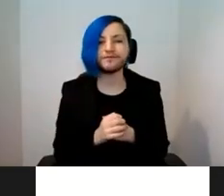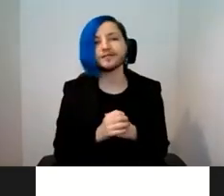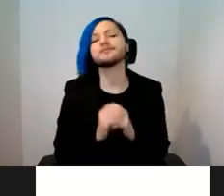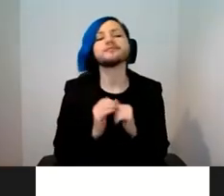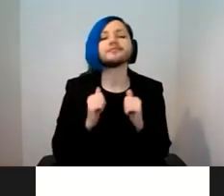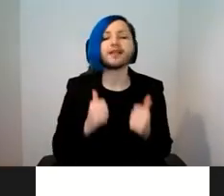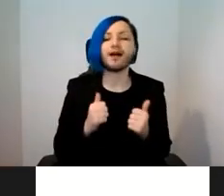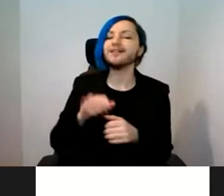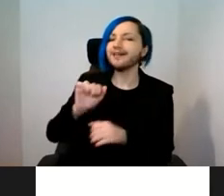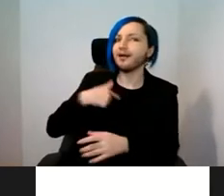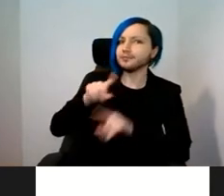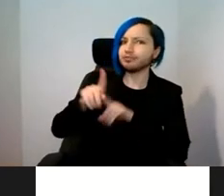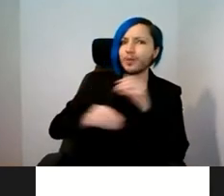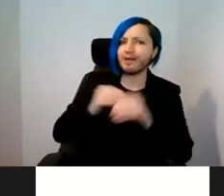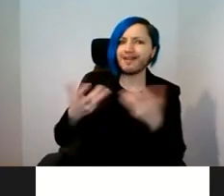zoom.